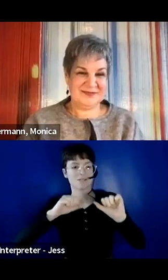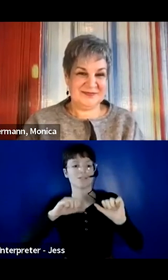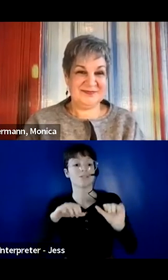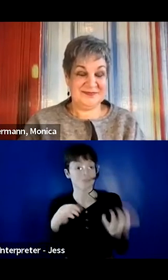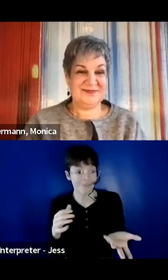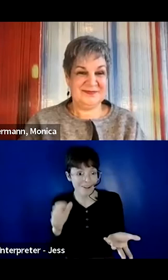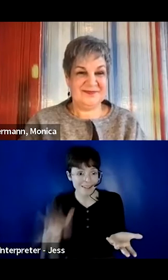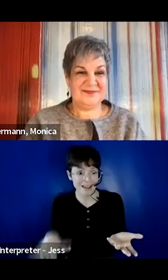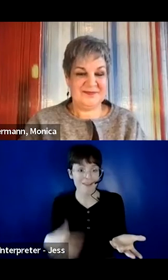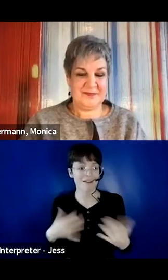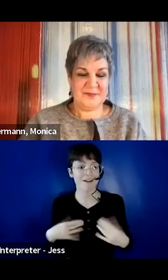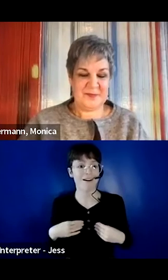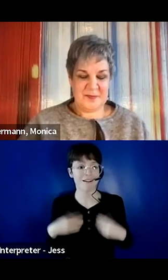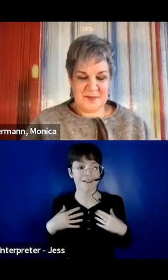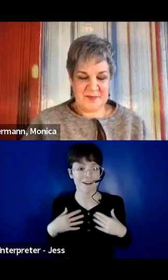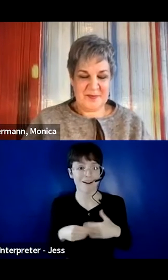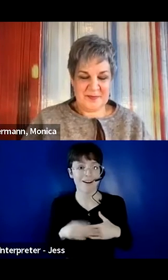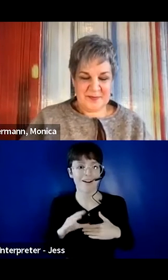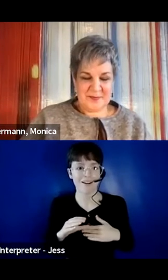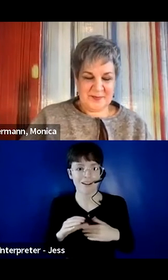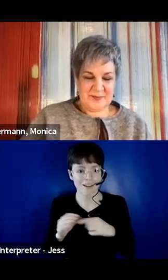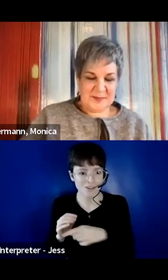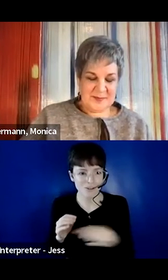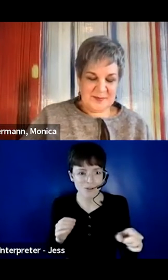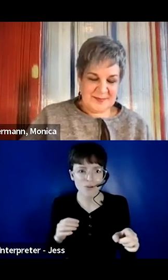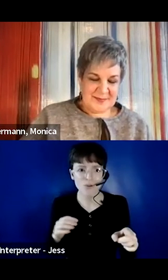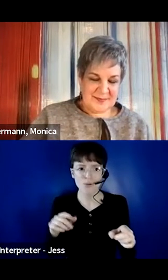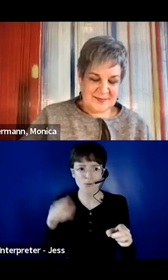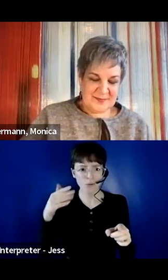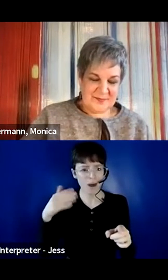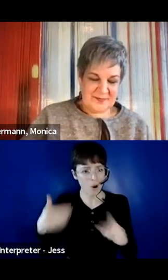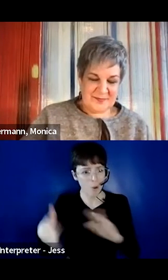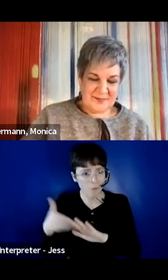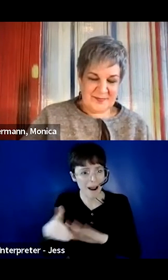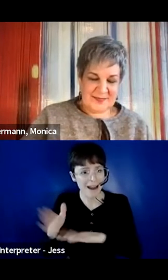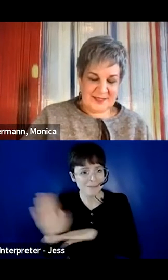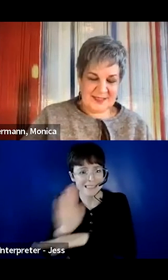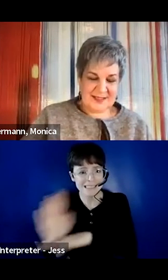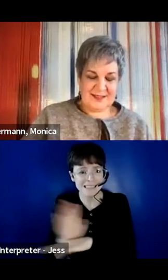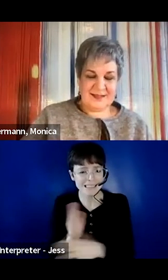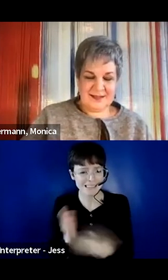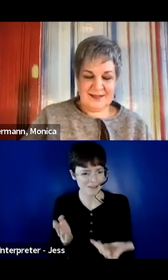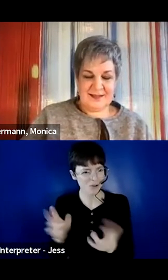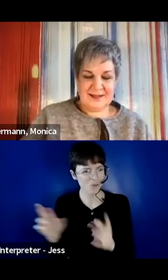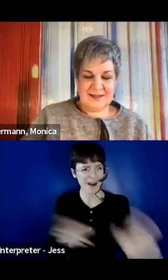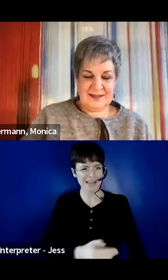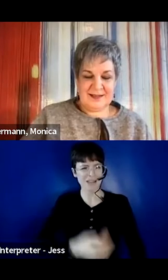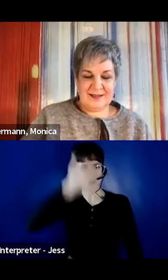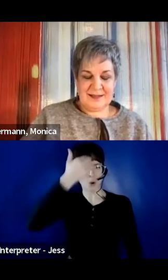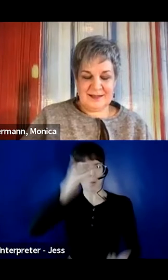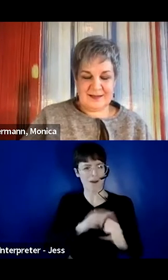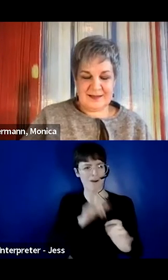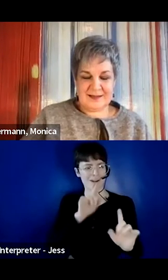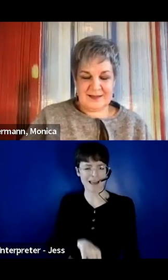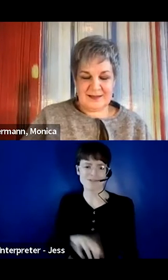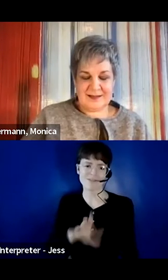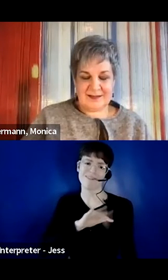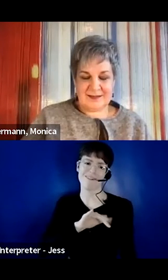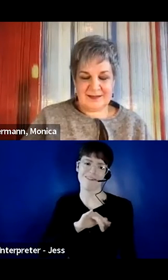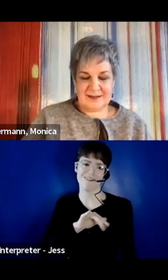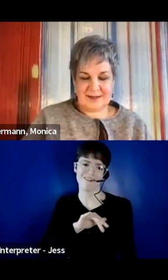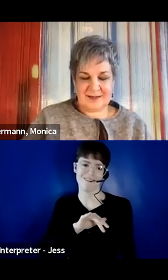be prepared for the question and have answers, because it was so wonderful to recognize that this place had